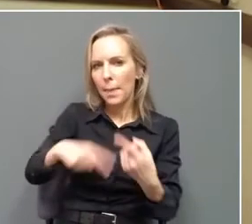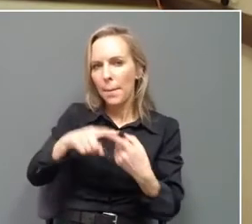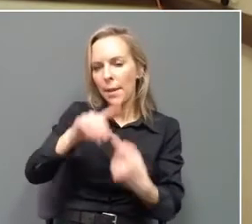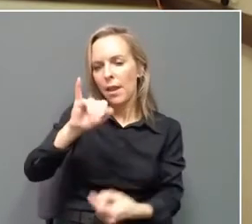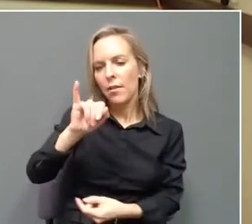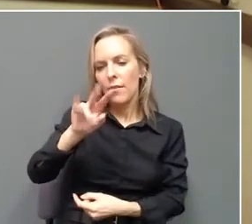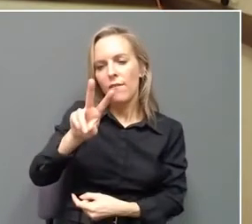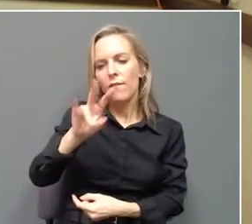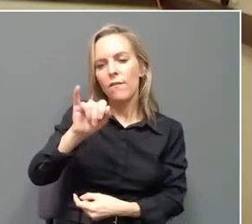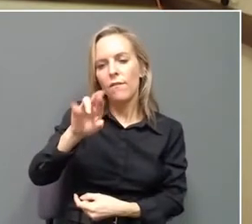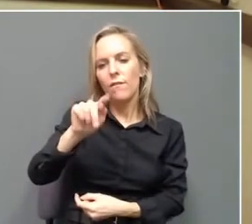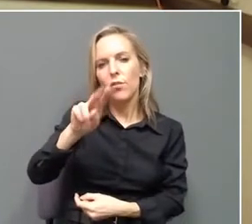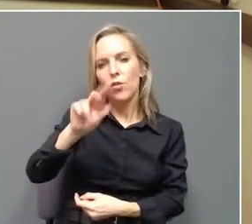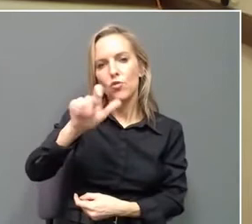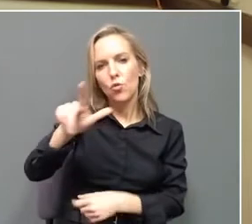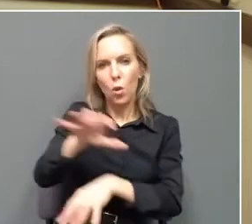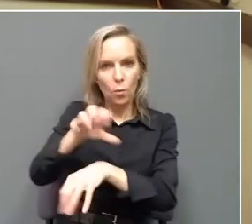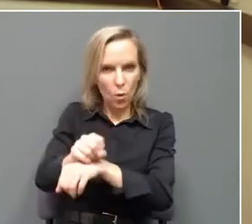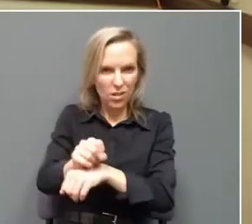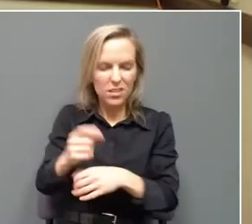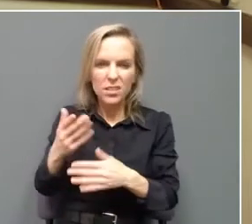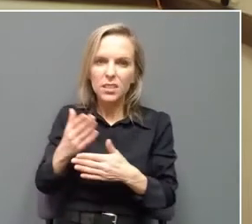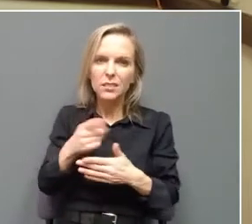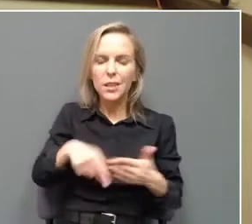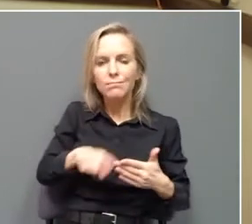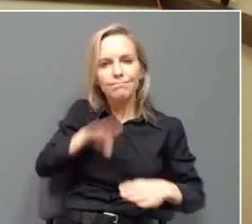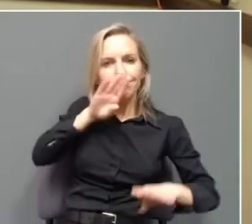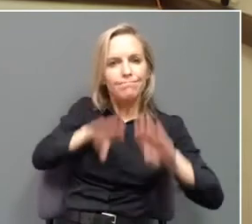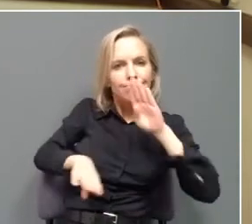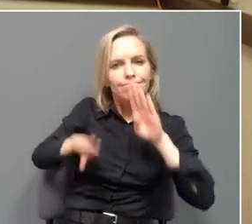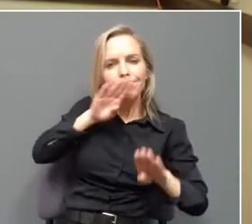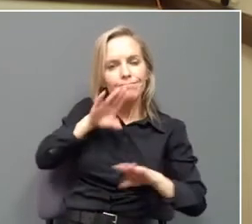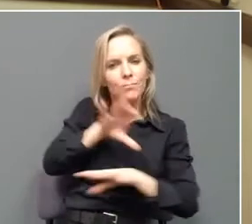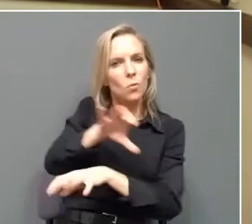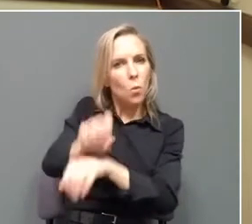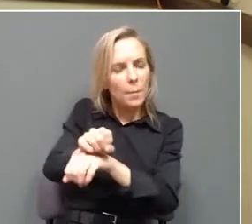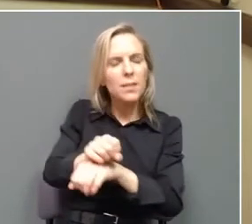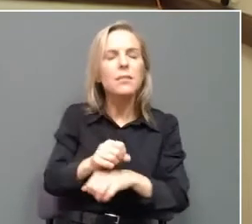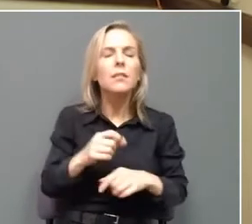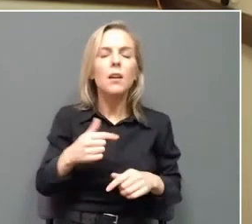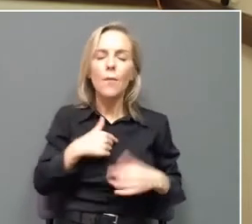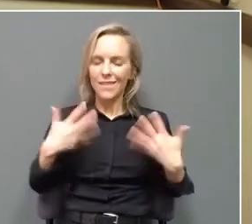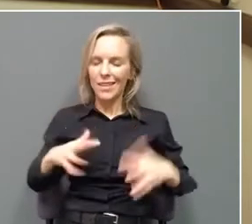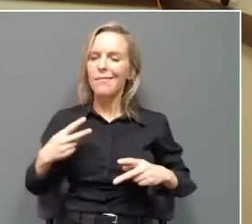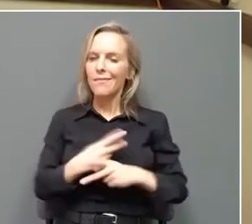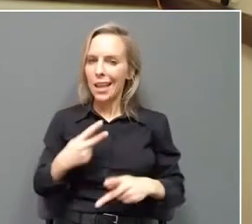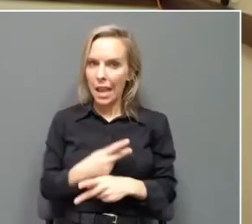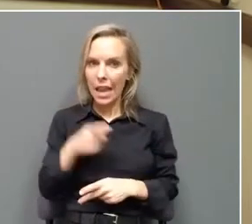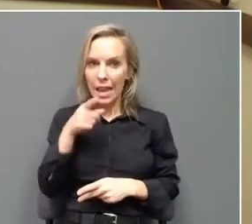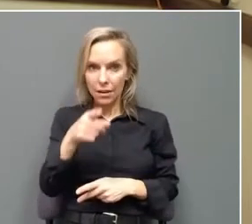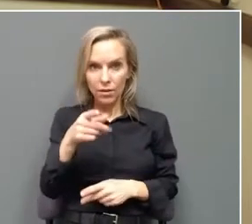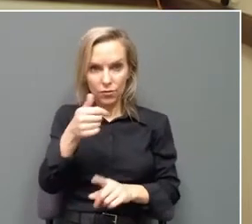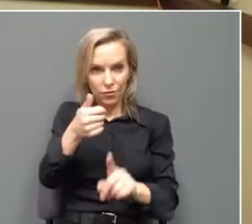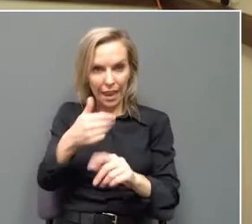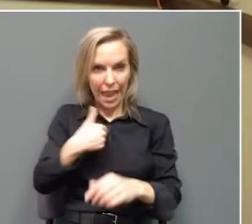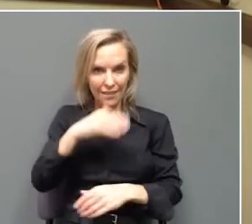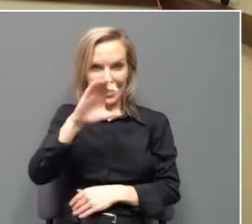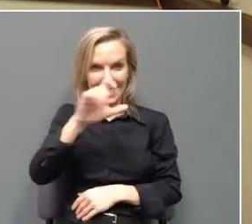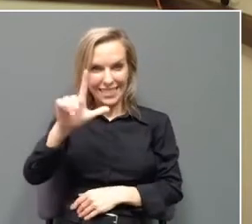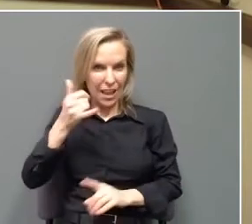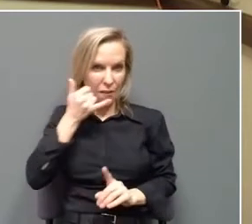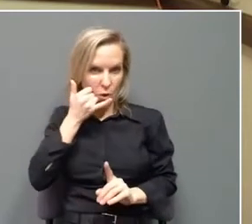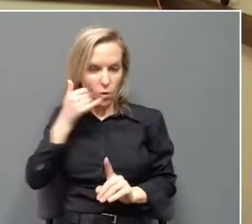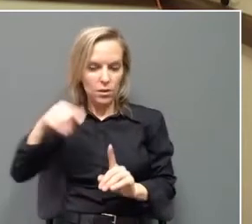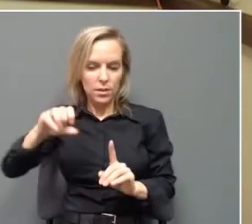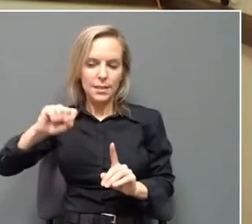and a few people who have had trouble with those. We have figured out that if you have your cell phone spam filter turned